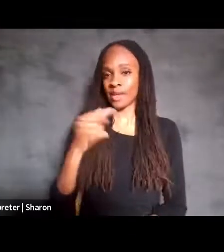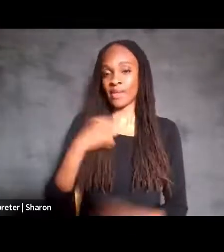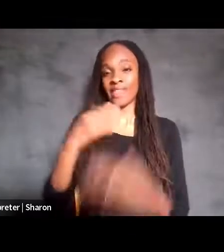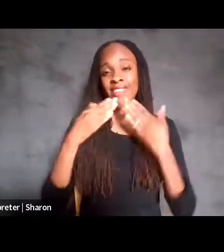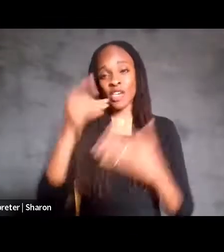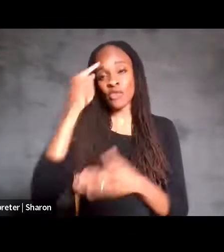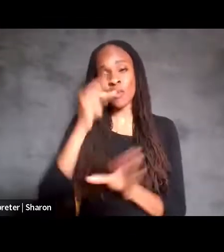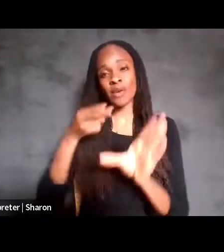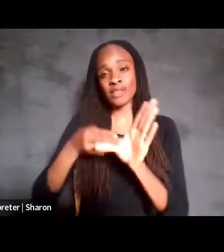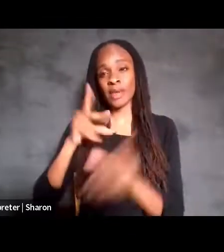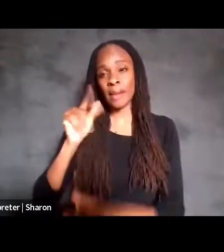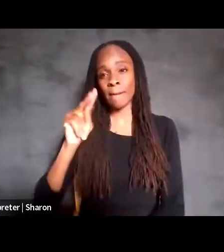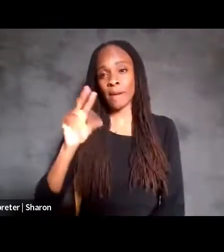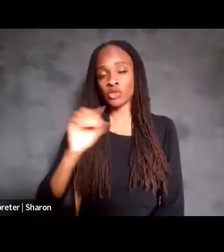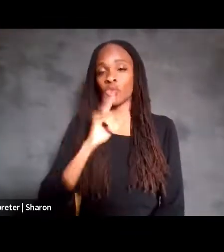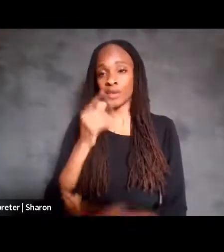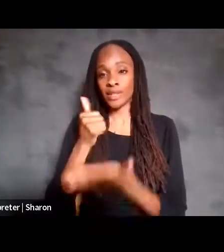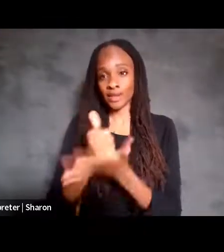So helpful.